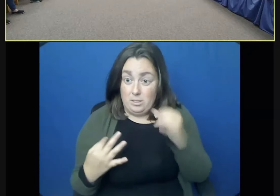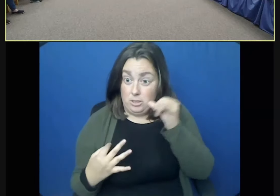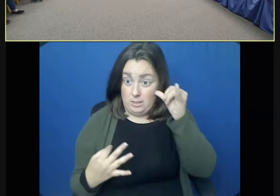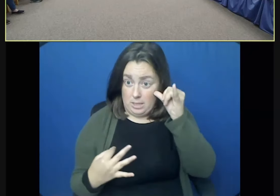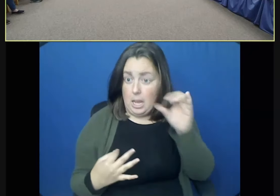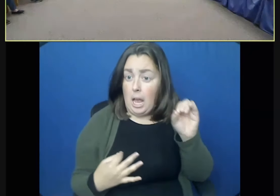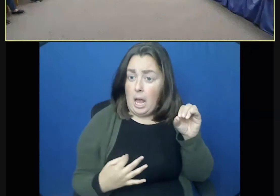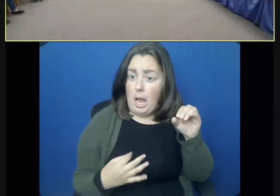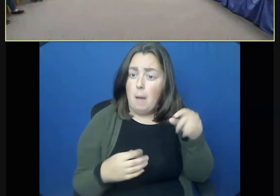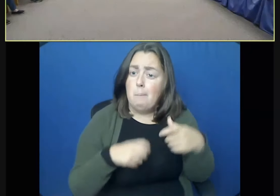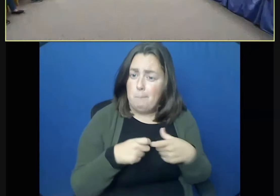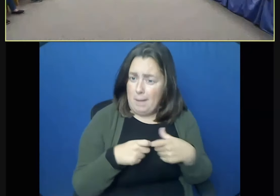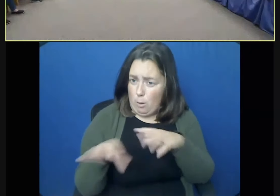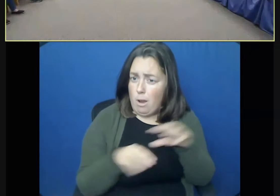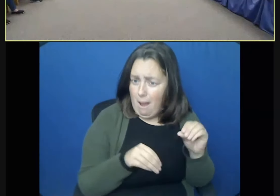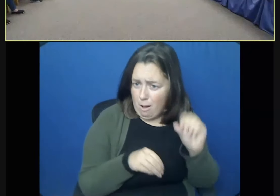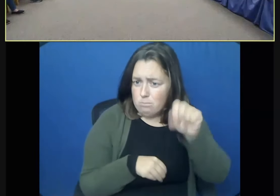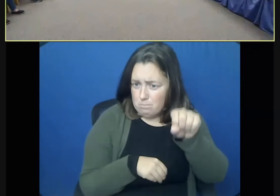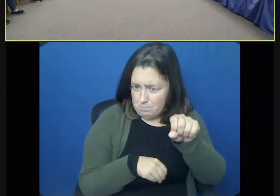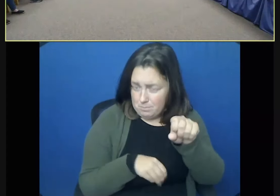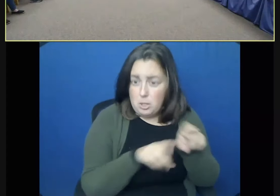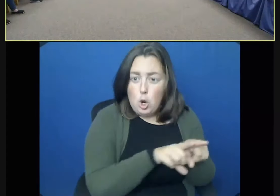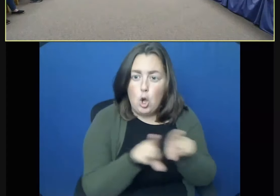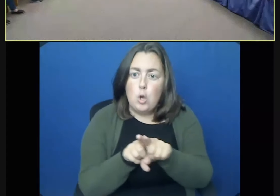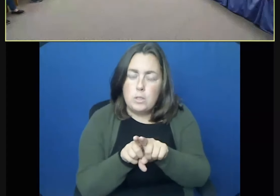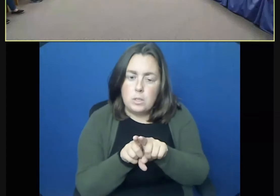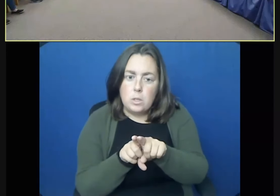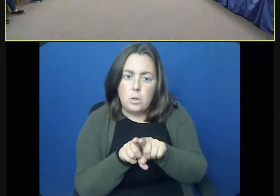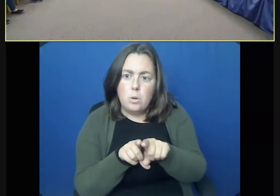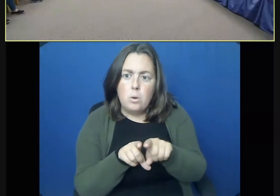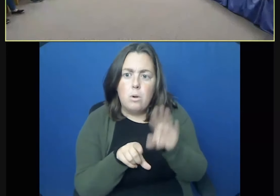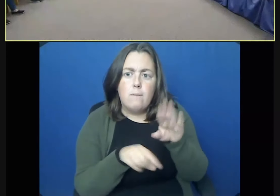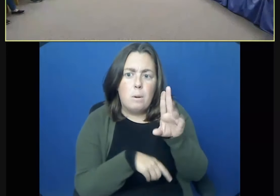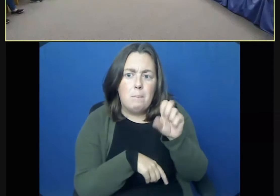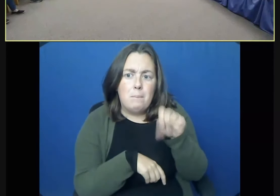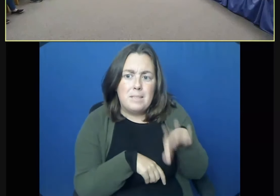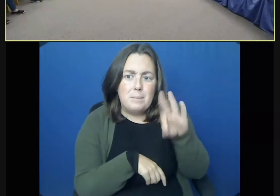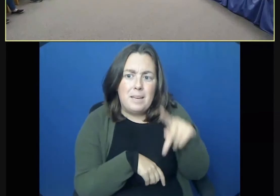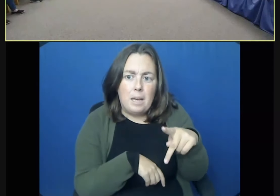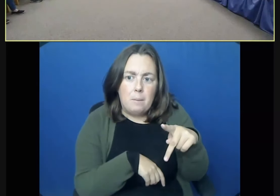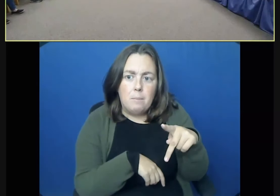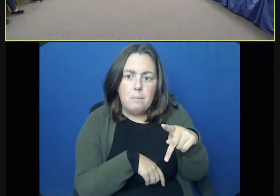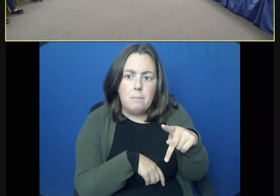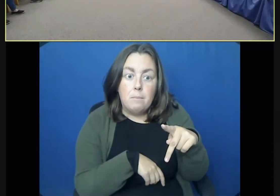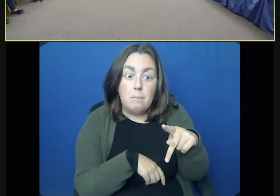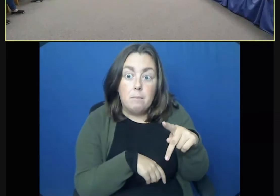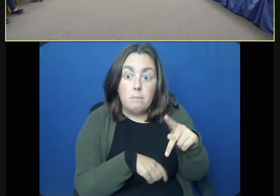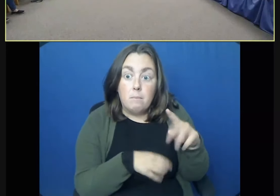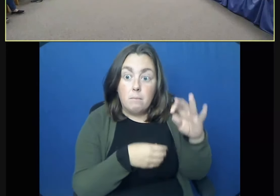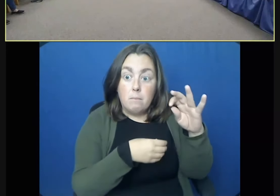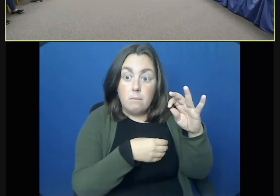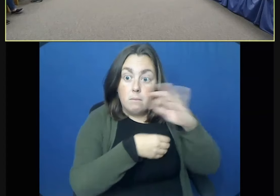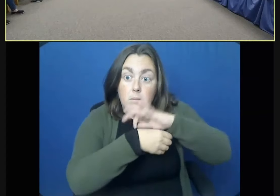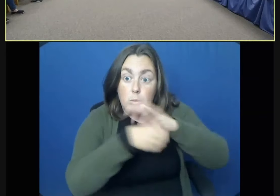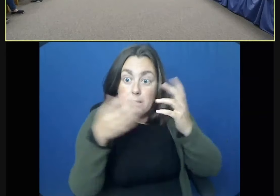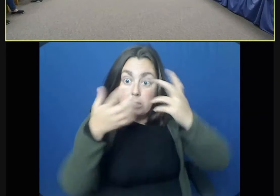outage. But the other real key decision was how dark it was going to be out for a bus pickup. That was concerning. Um, and that still